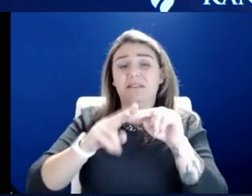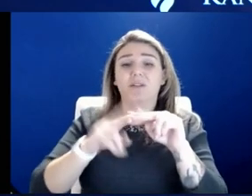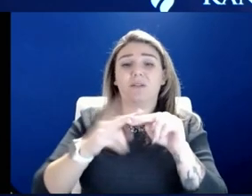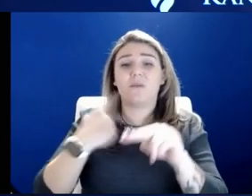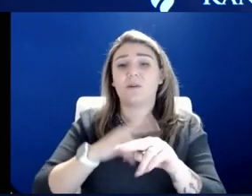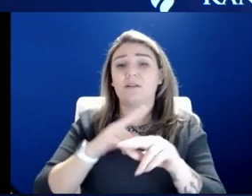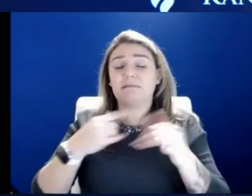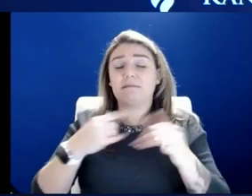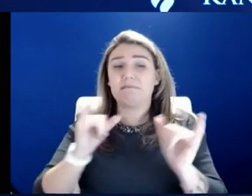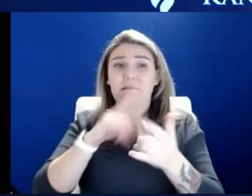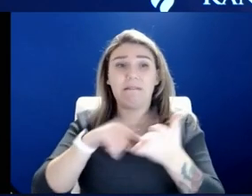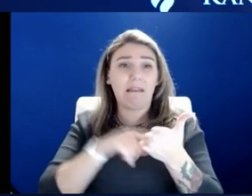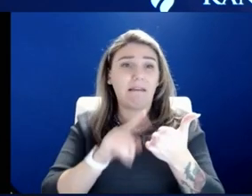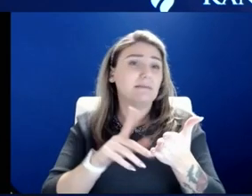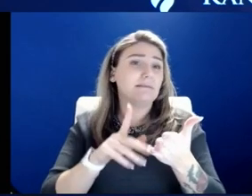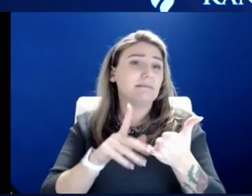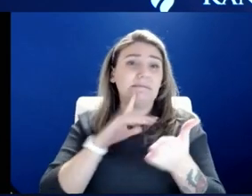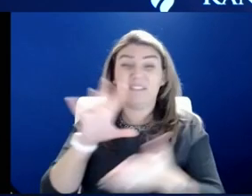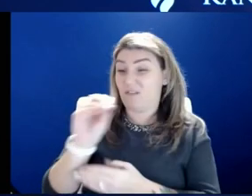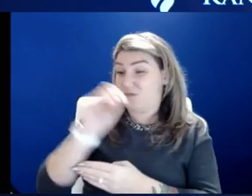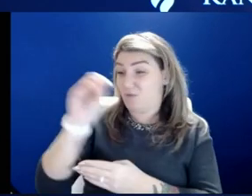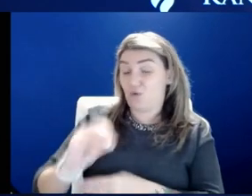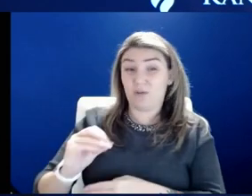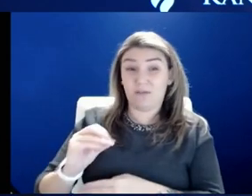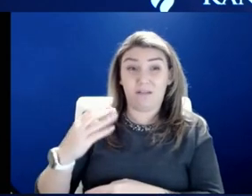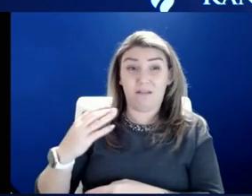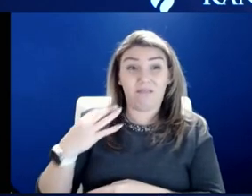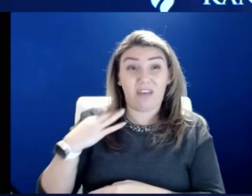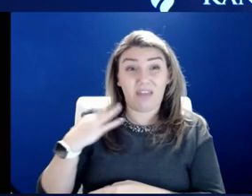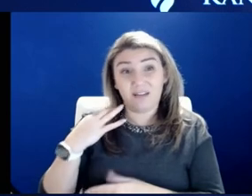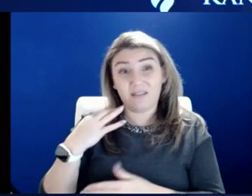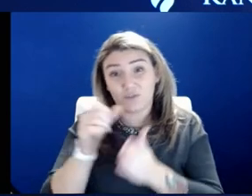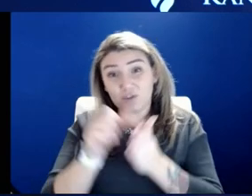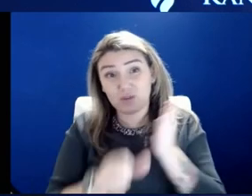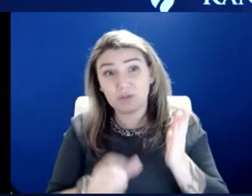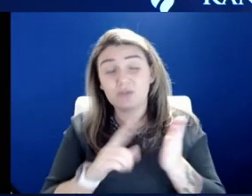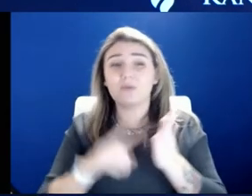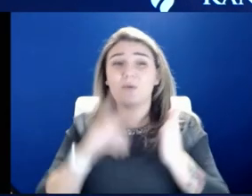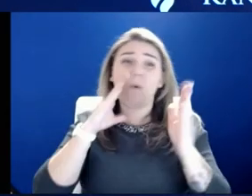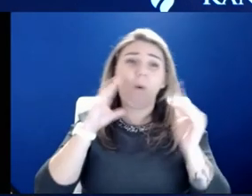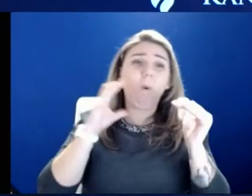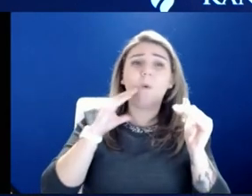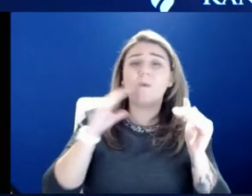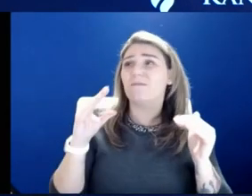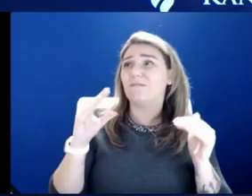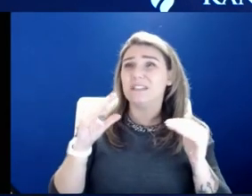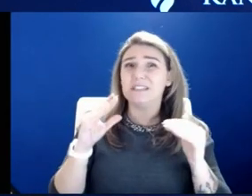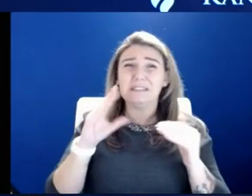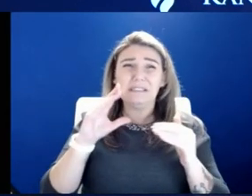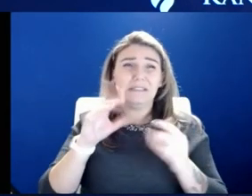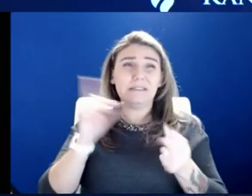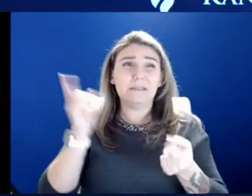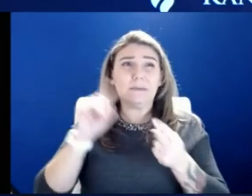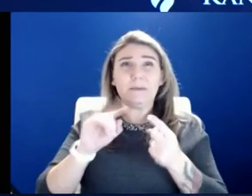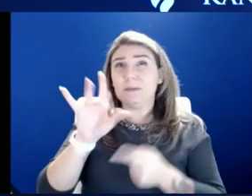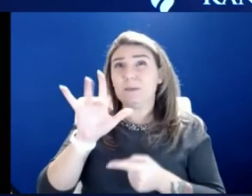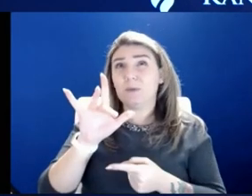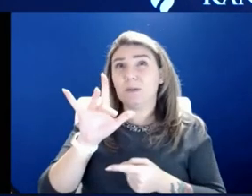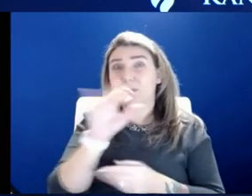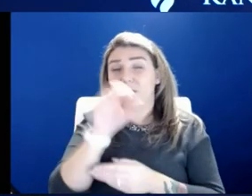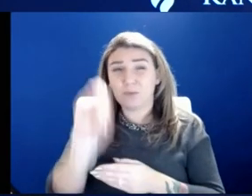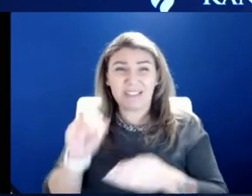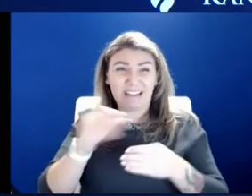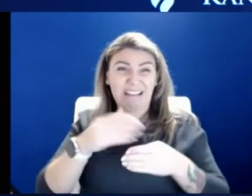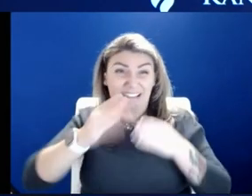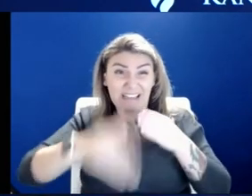of our elective surgeries here at KU. We hope to get back to about 25% somewhere around the end of this month and hopefully back sometime